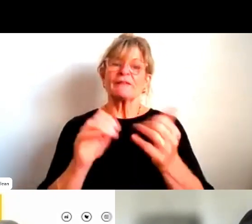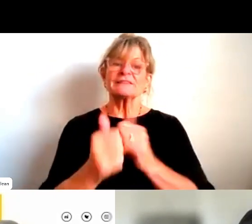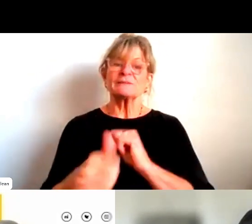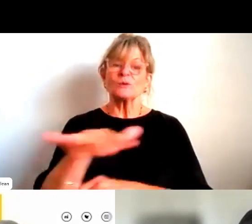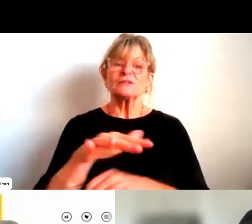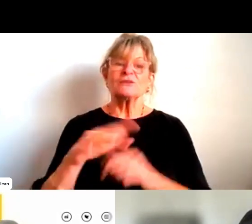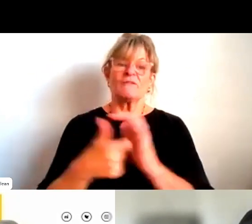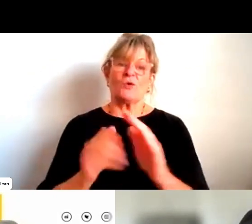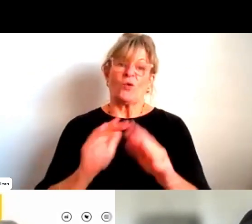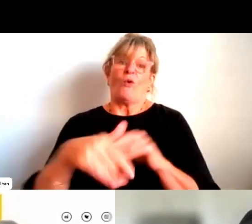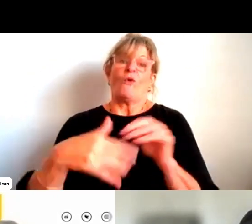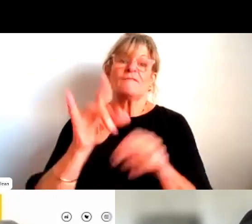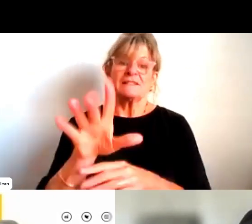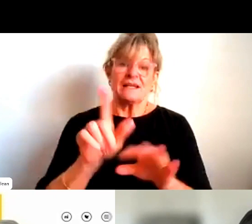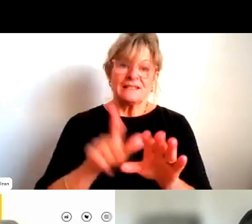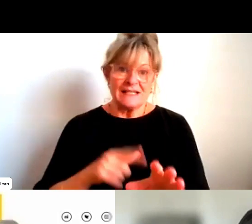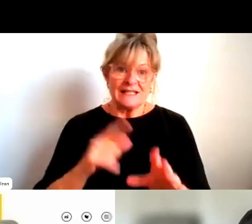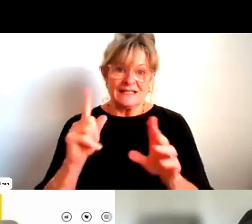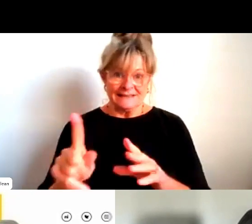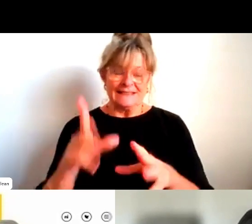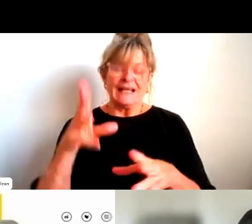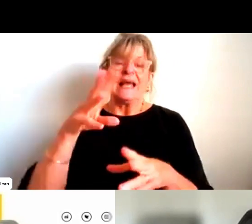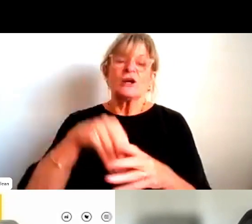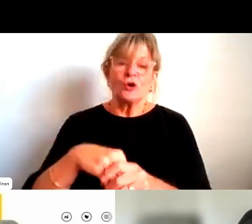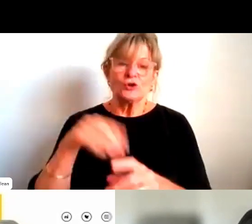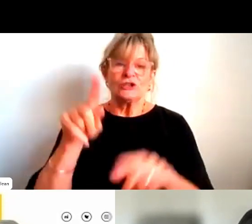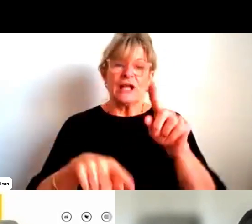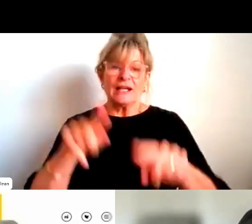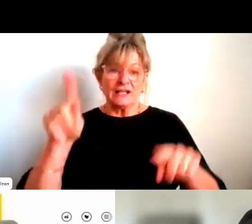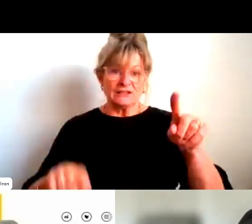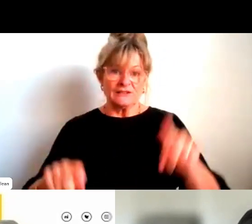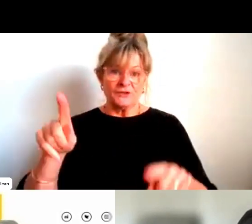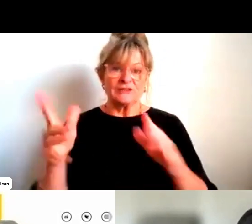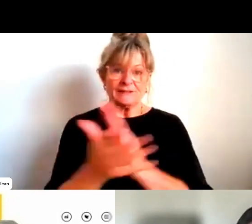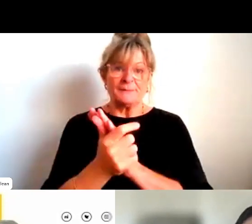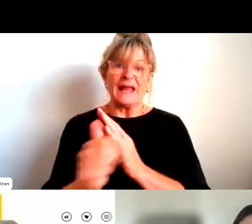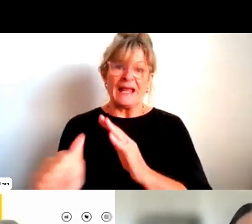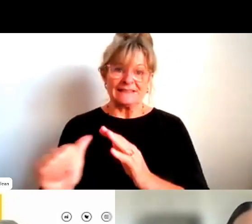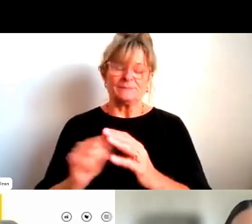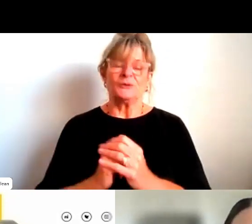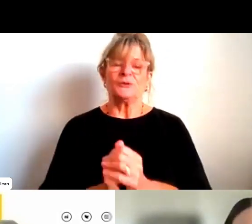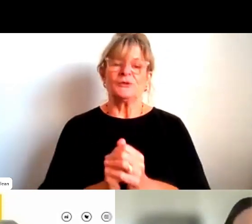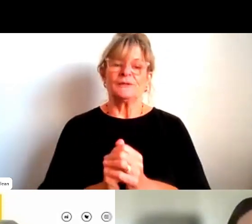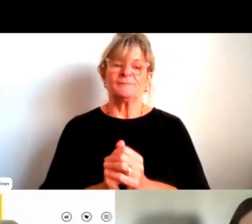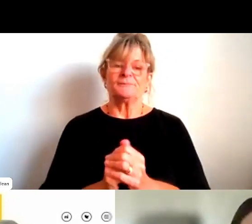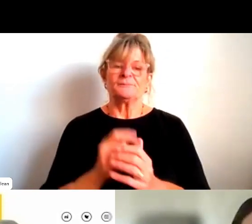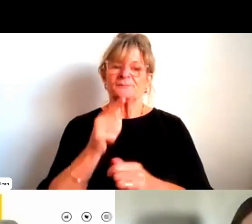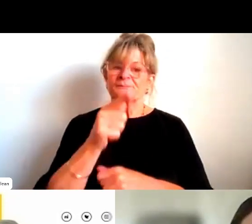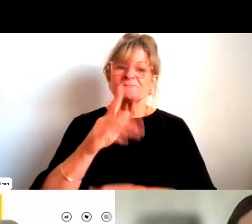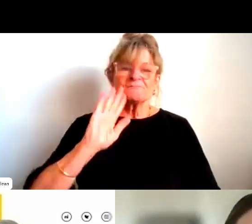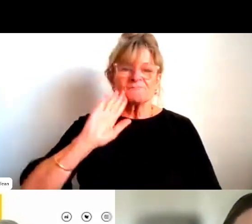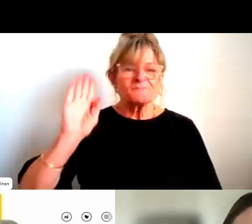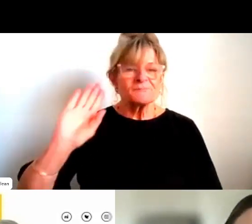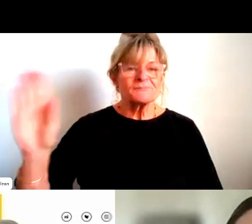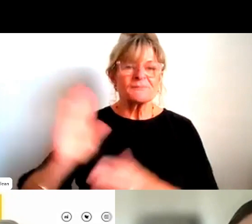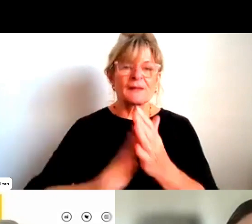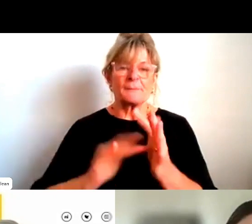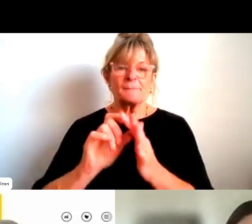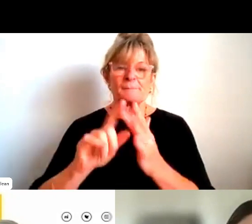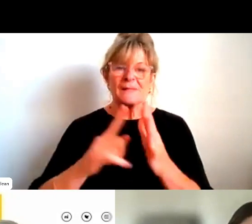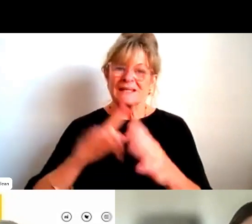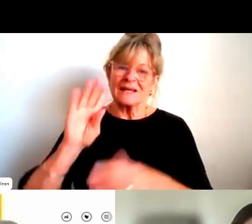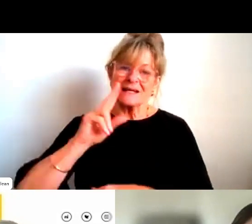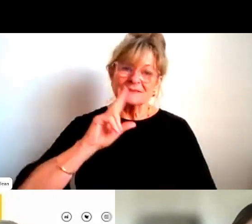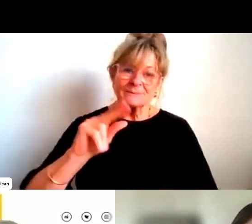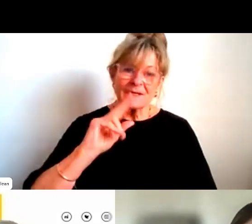years as an inclusion and diversity expert. Respected media commentator, Rana has recently founded her own organization,